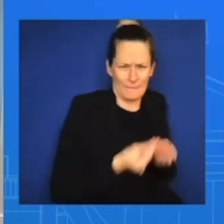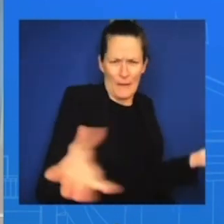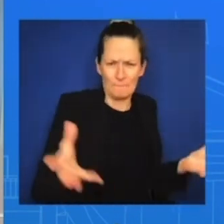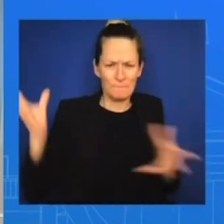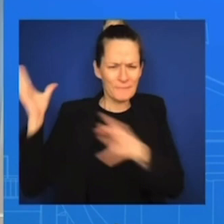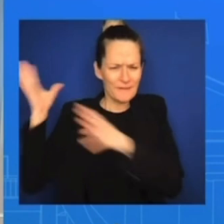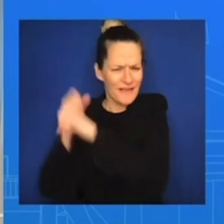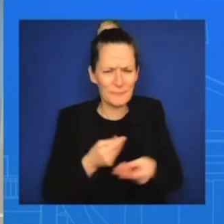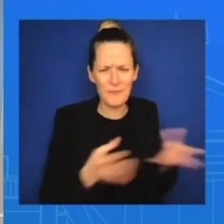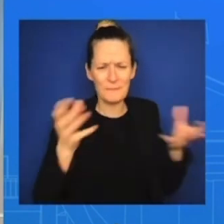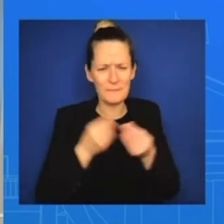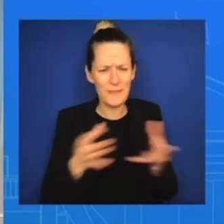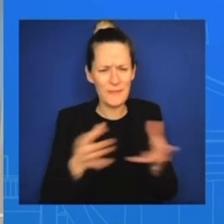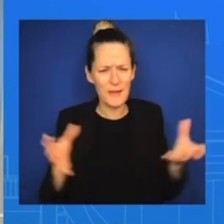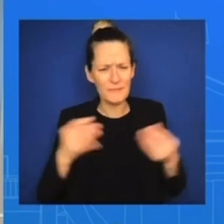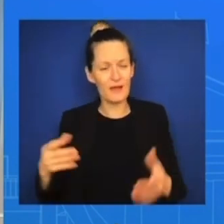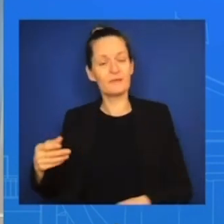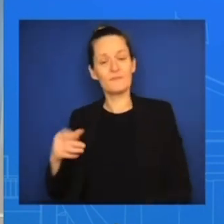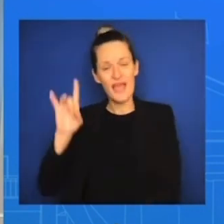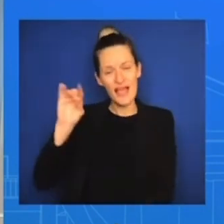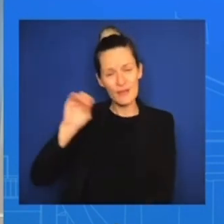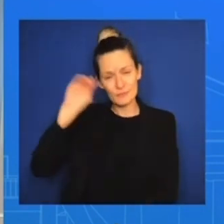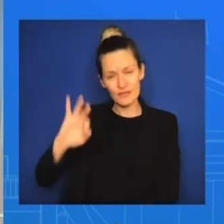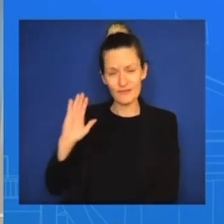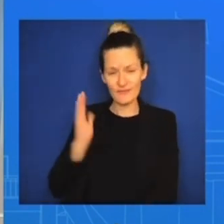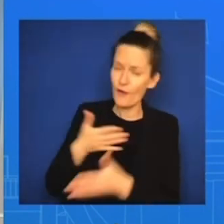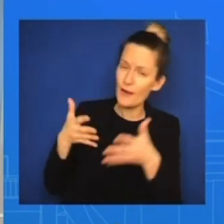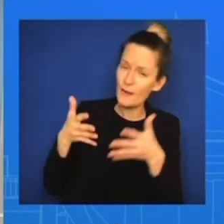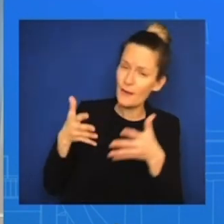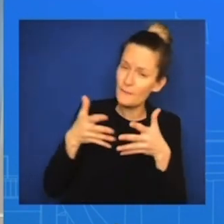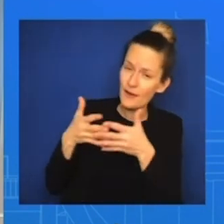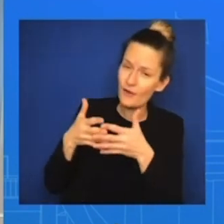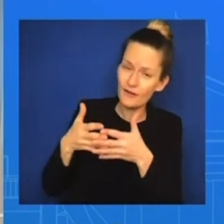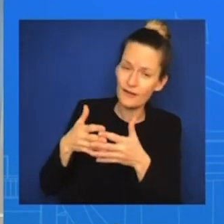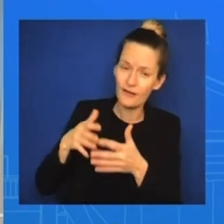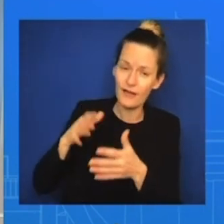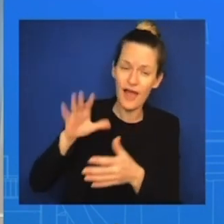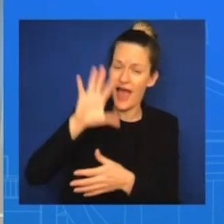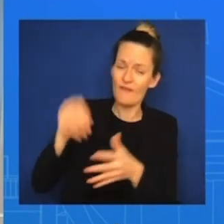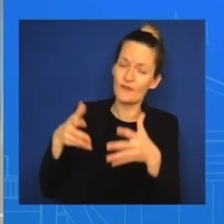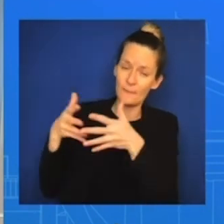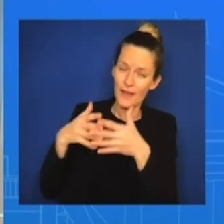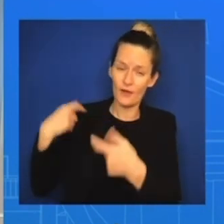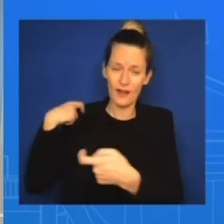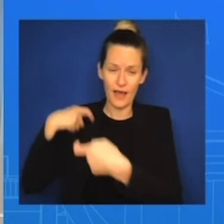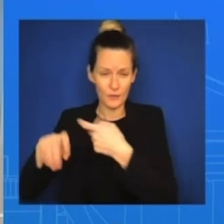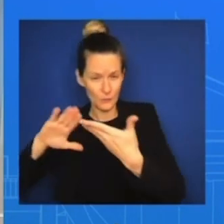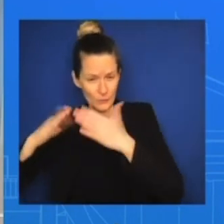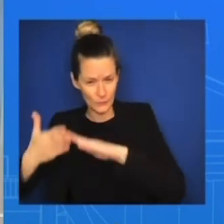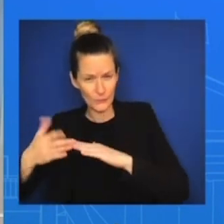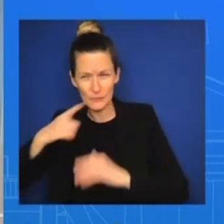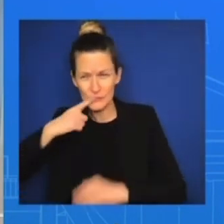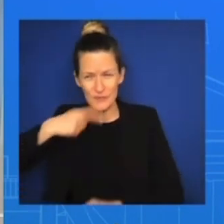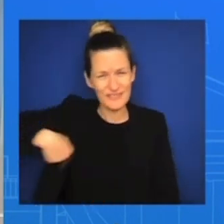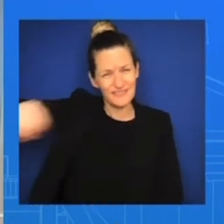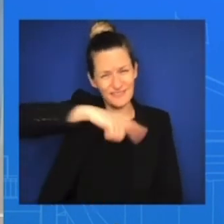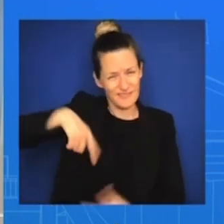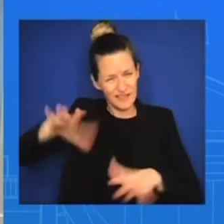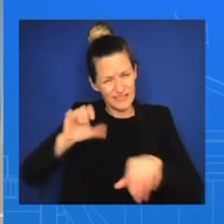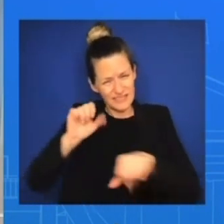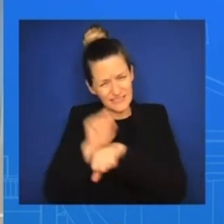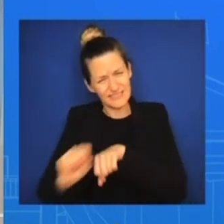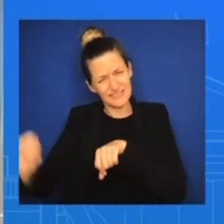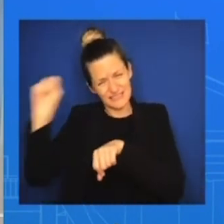So really have made an effort to ensure that those resources went to our community. And we also began a